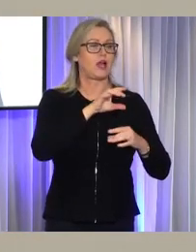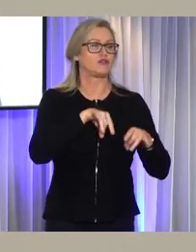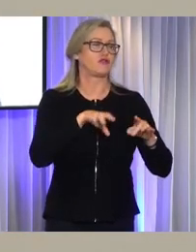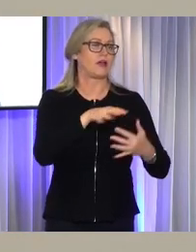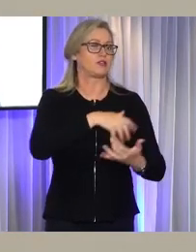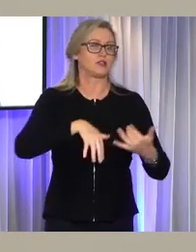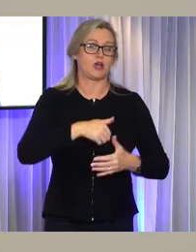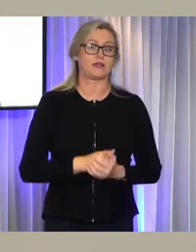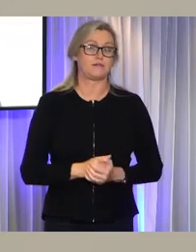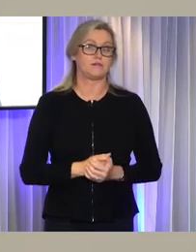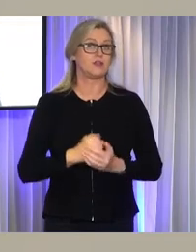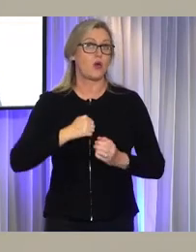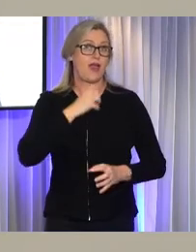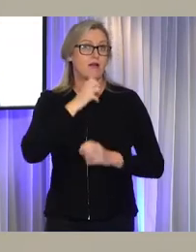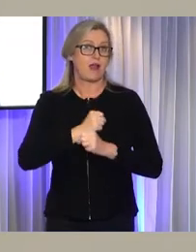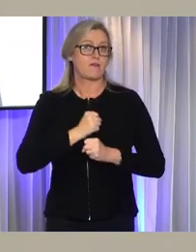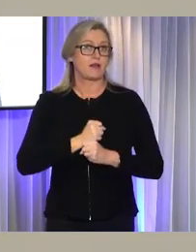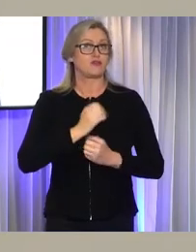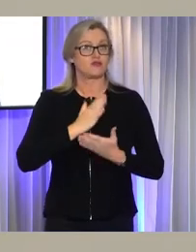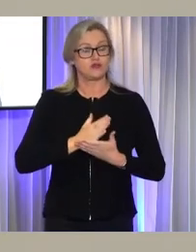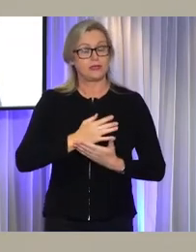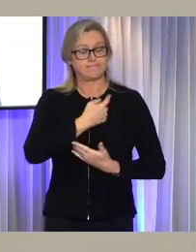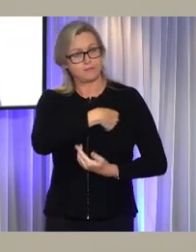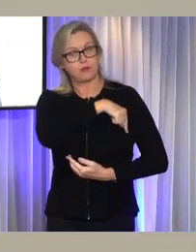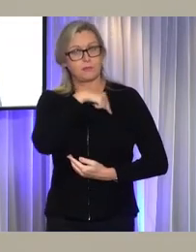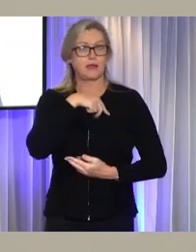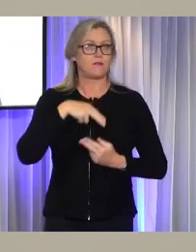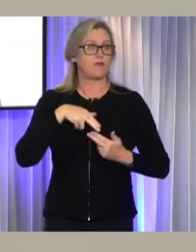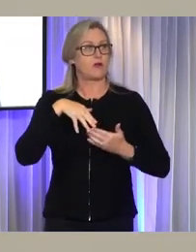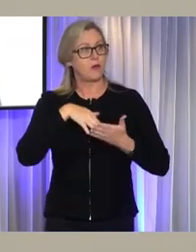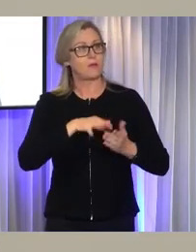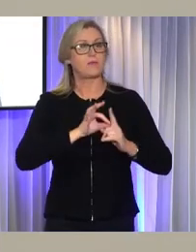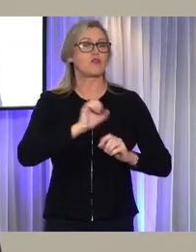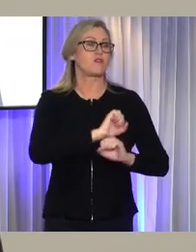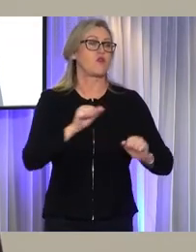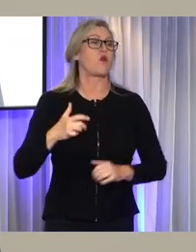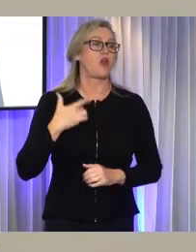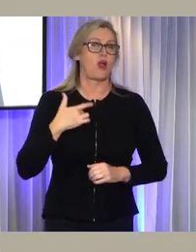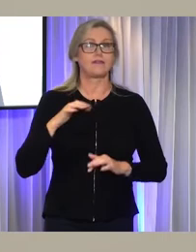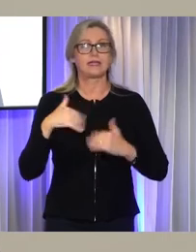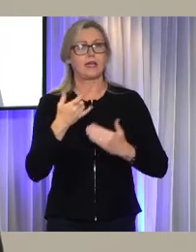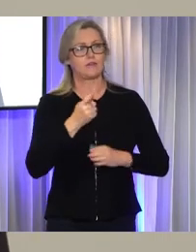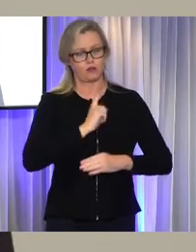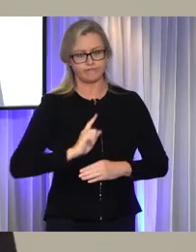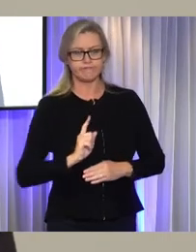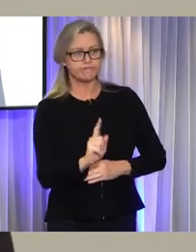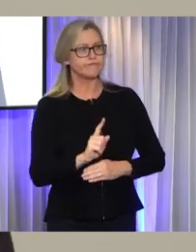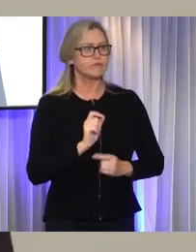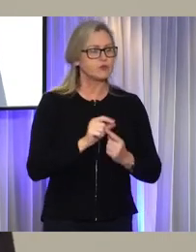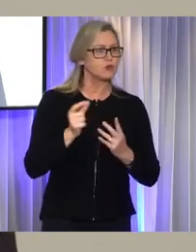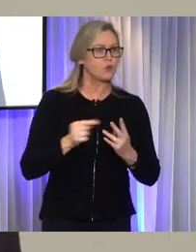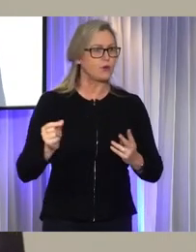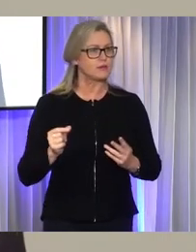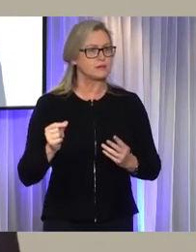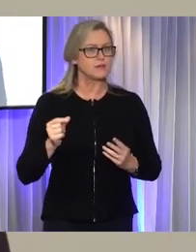outcomes and supports for all of you to improve your lives, to have agency and choice, for you to be seen and heard the